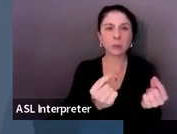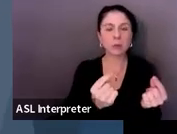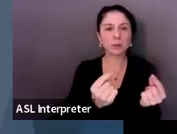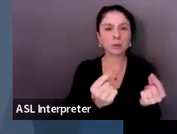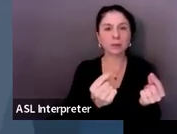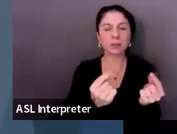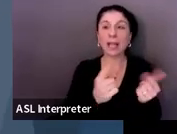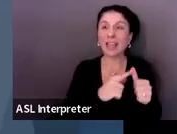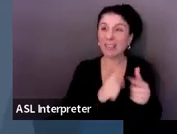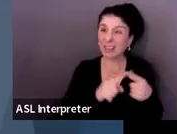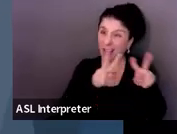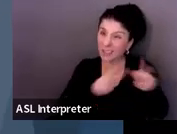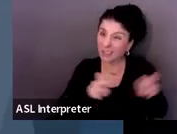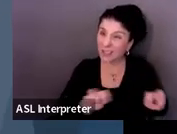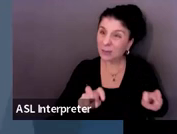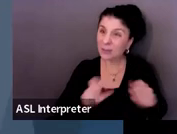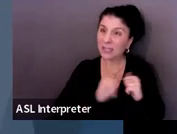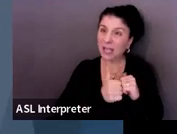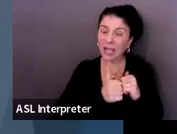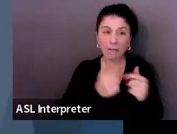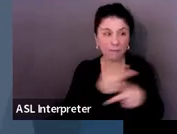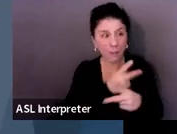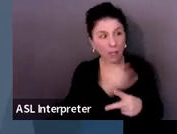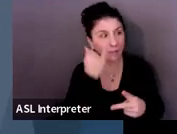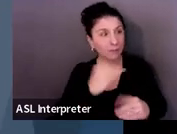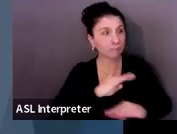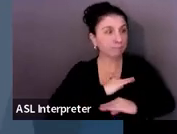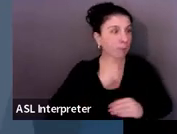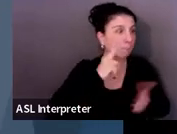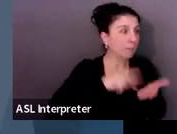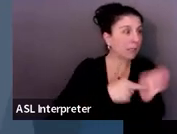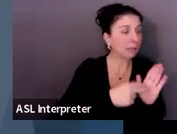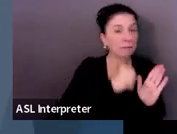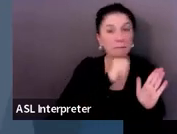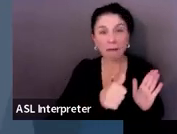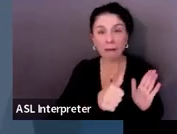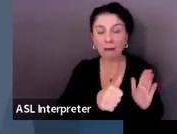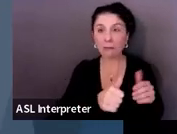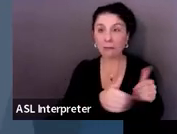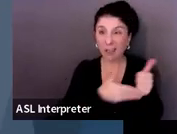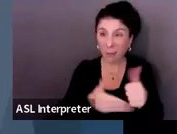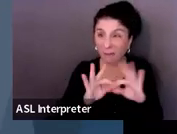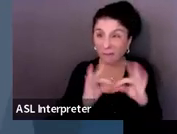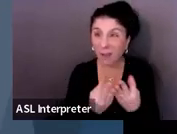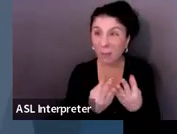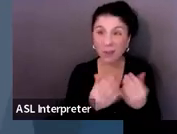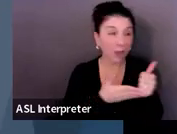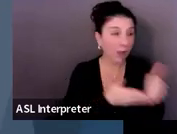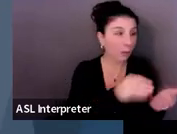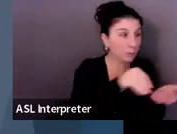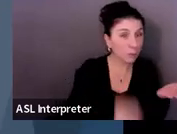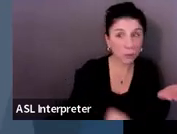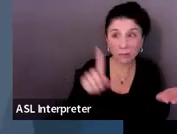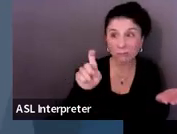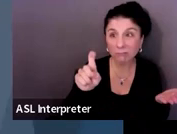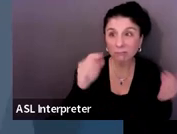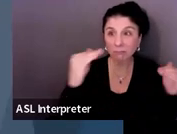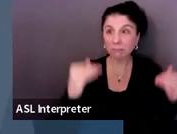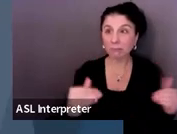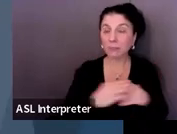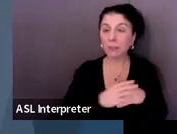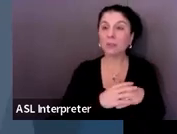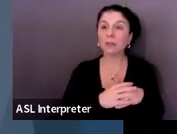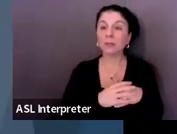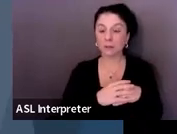assessments to talk about this with students and with families? Are the activities and the services that we provide the students